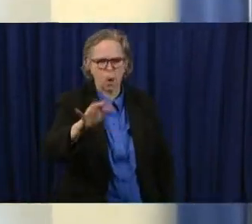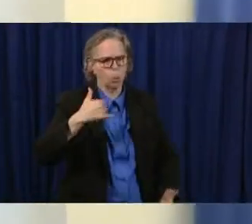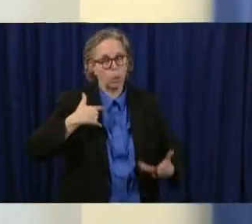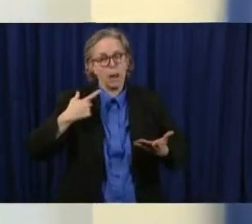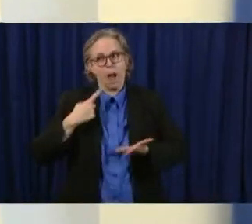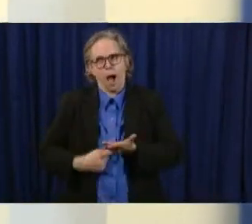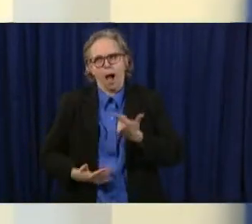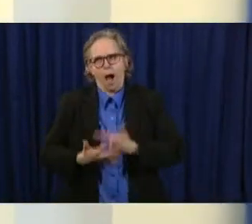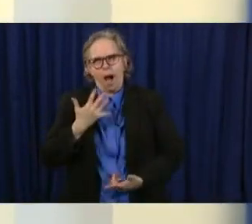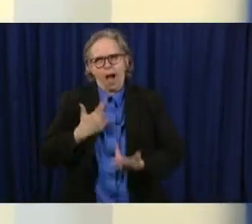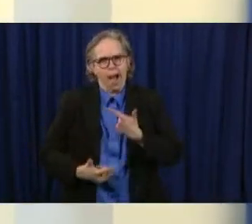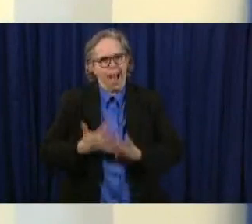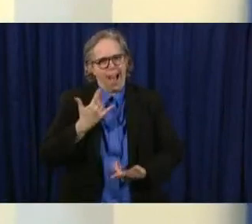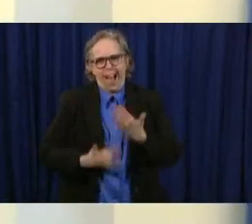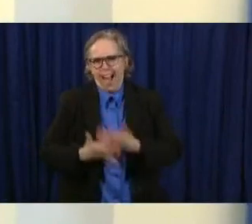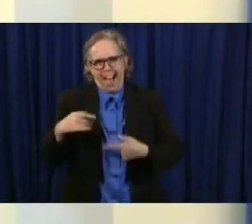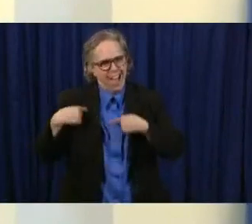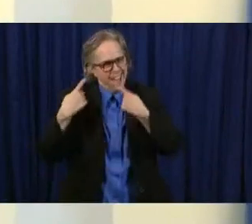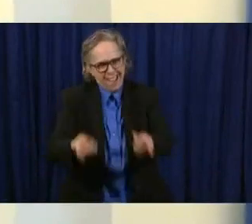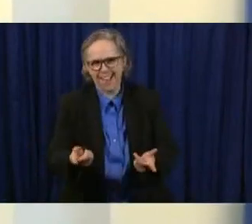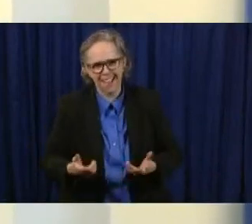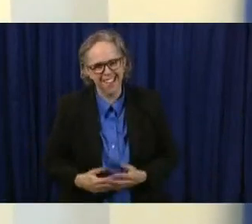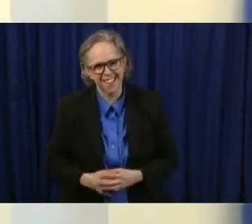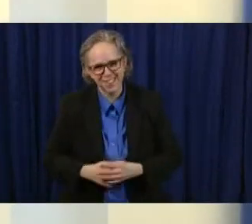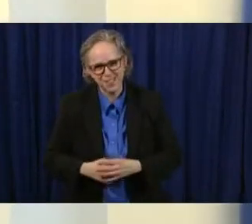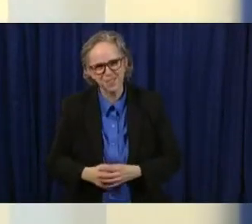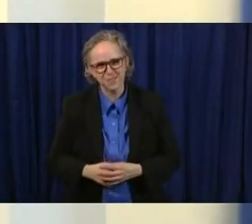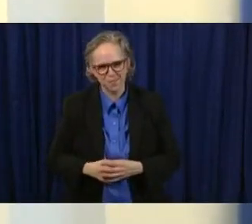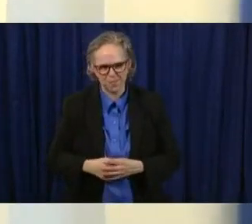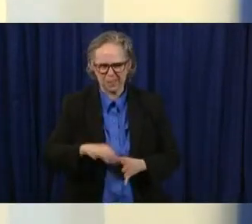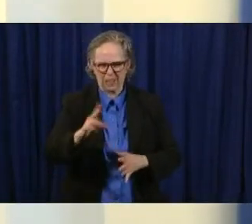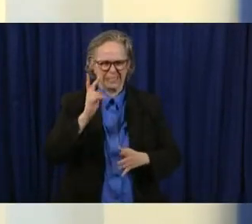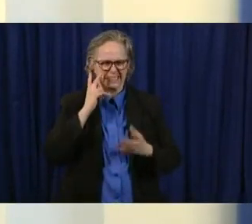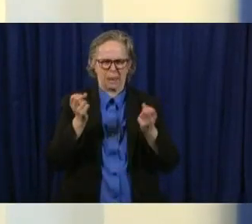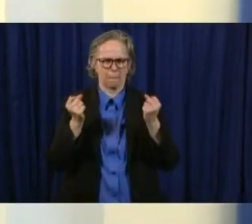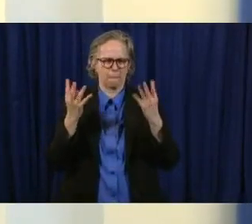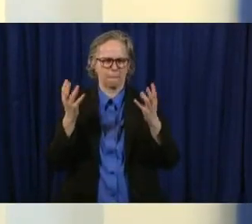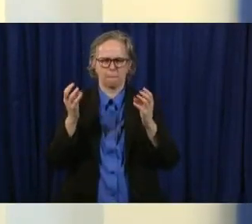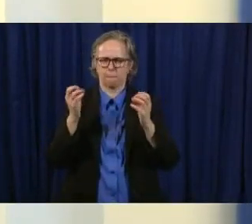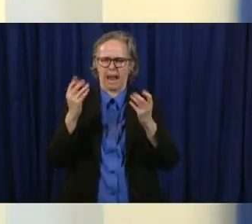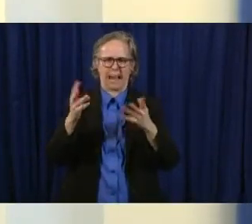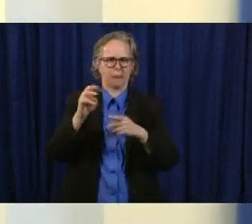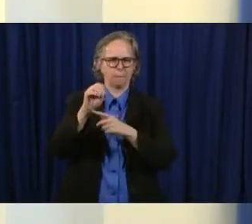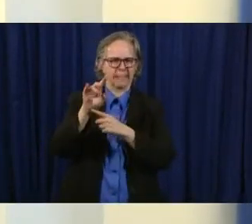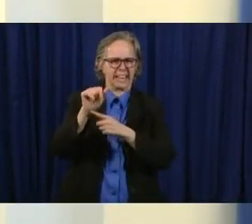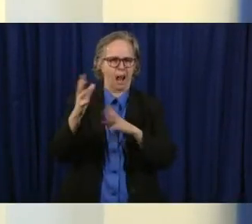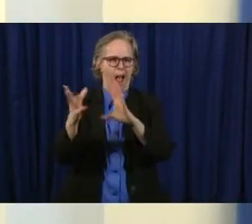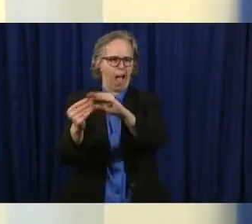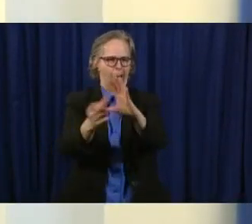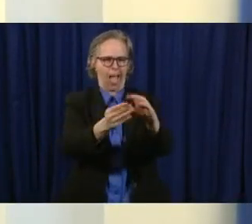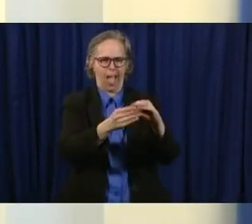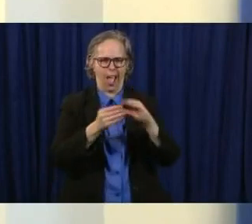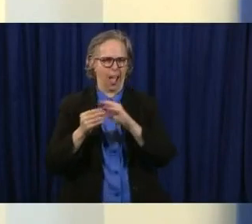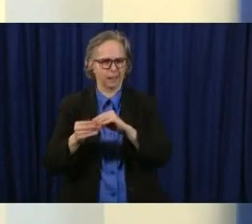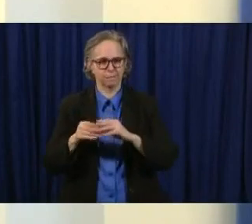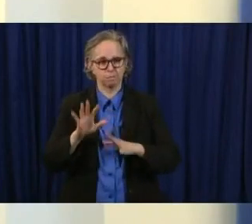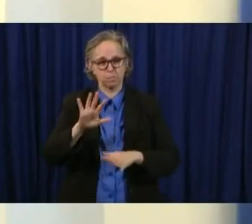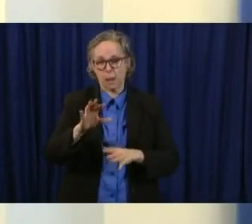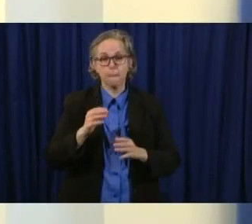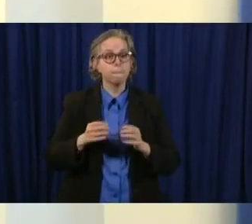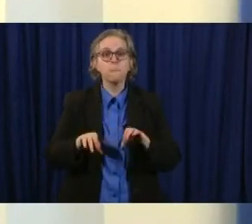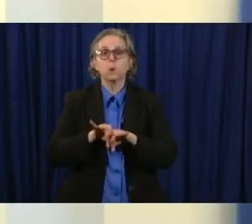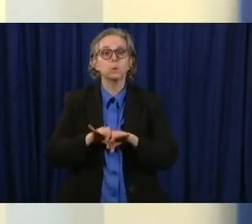and um you'll see this discussion rising and i think it's a matter of timing i think we can see now that we're so